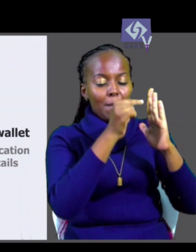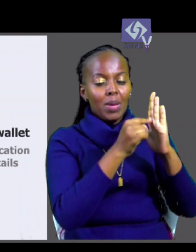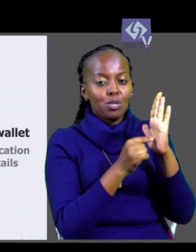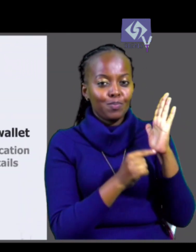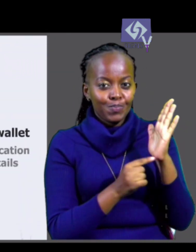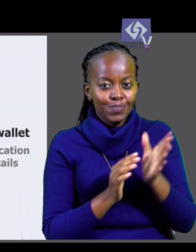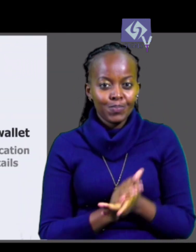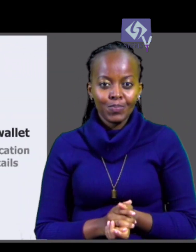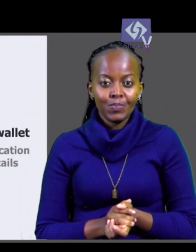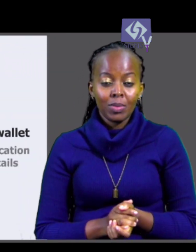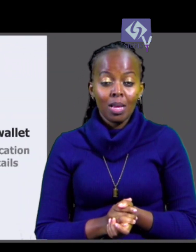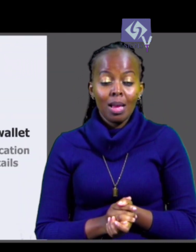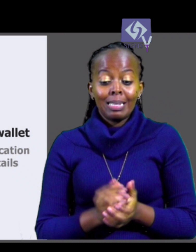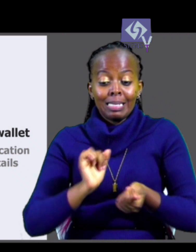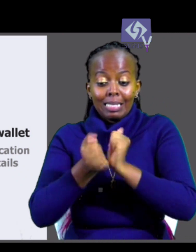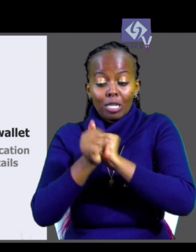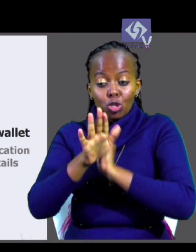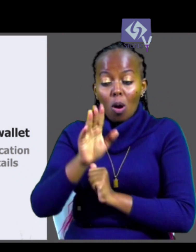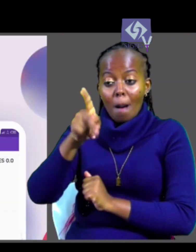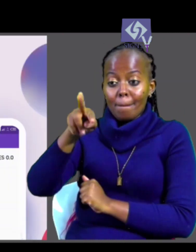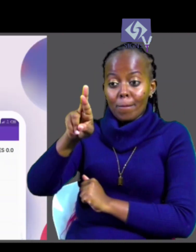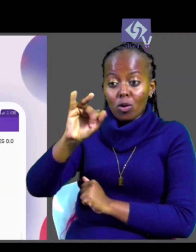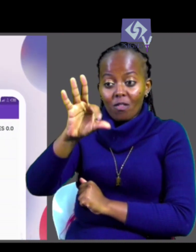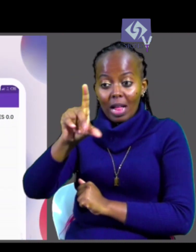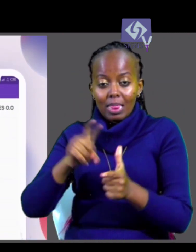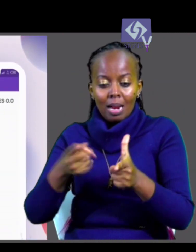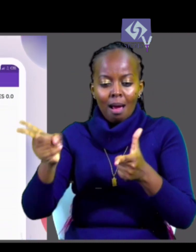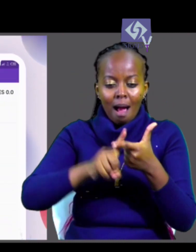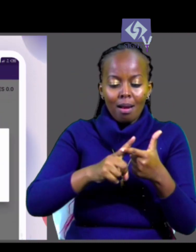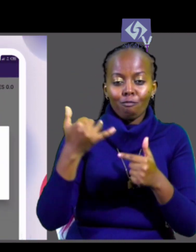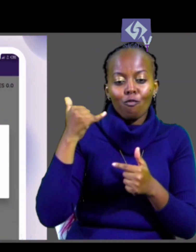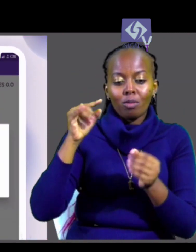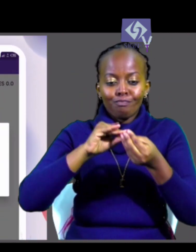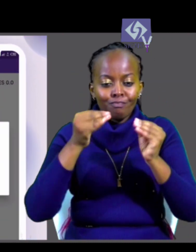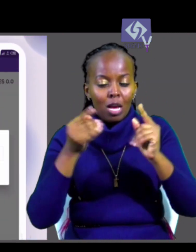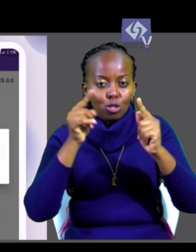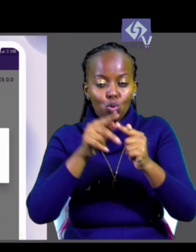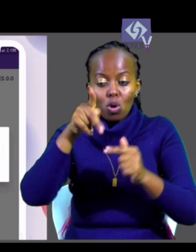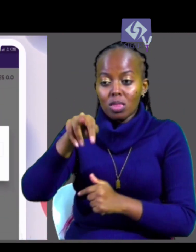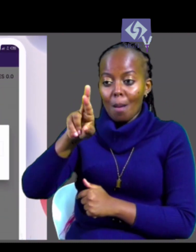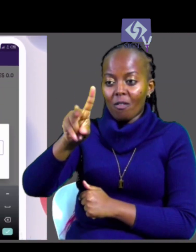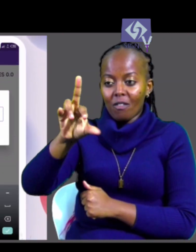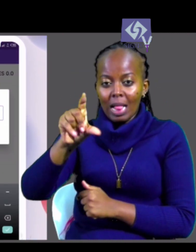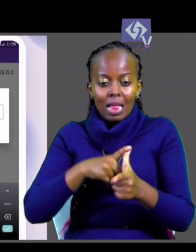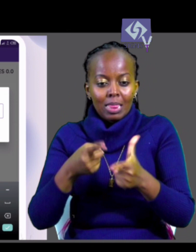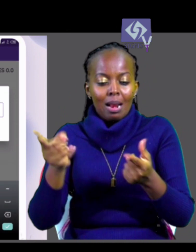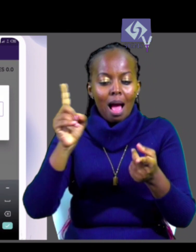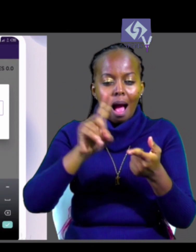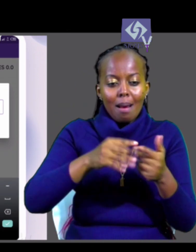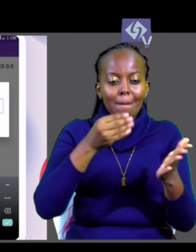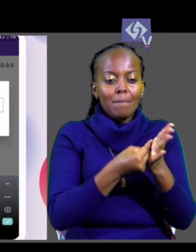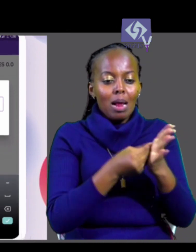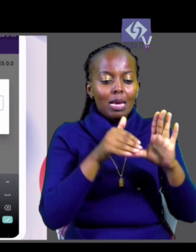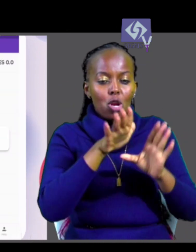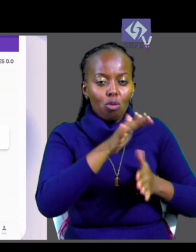major population they have been it was easy for them to be left out in the in in the society